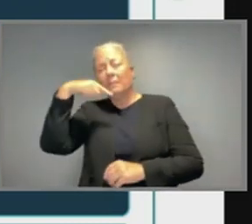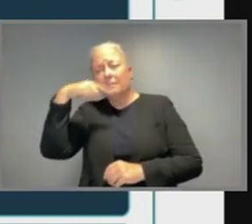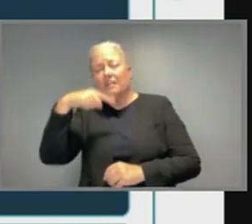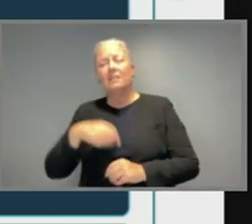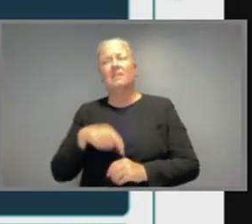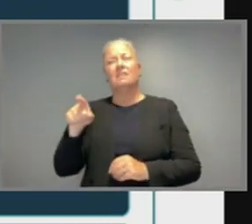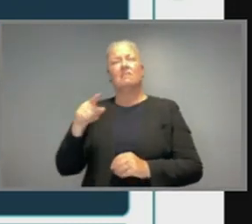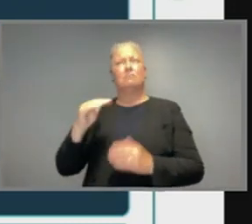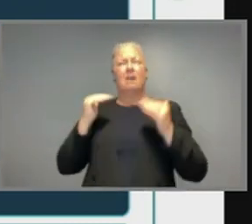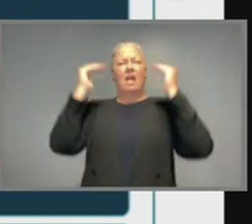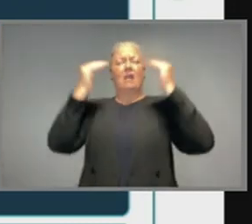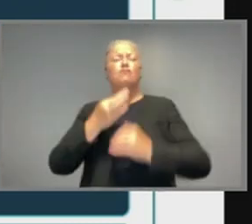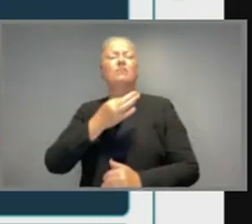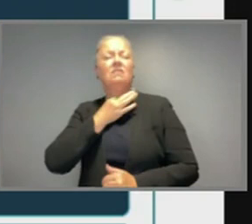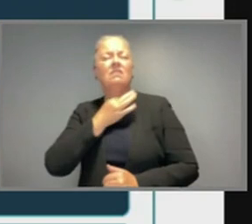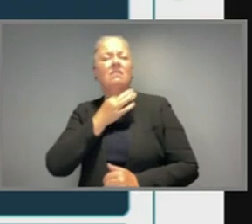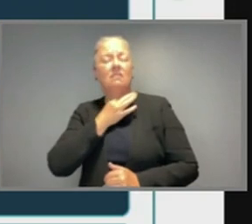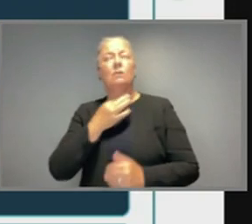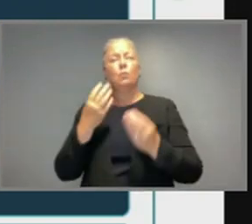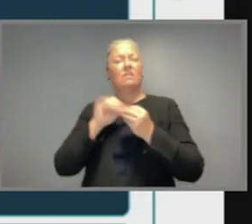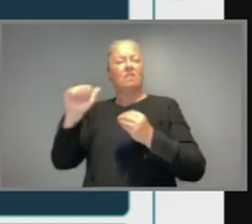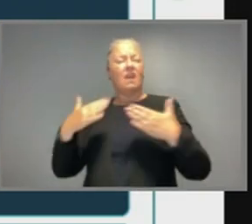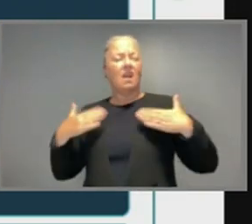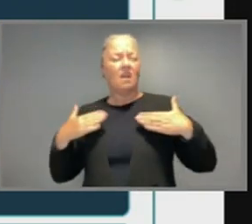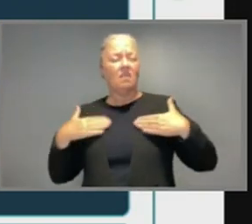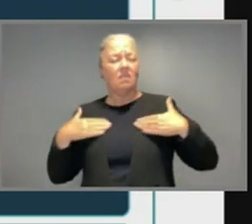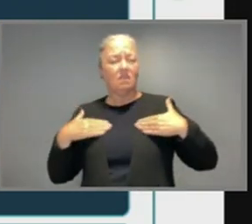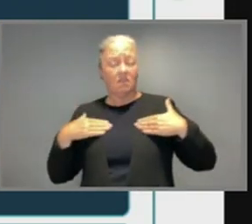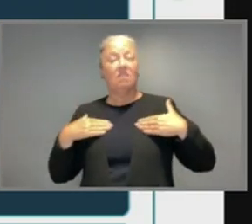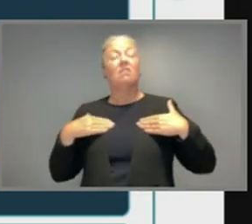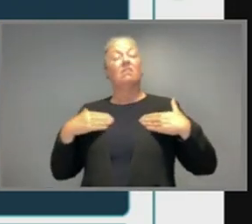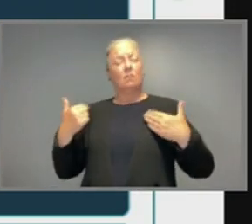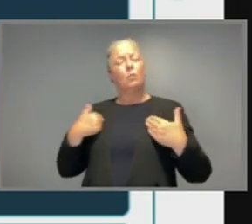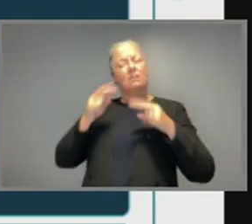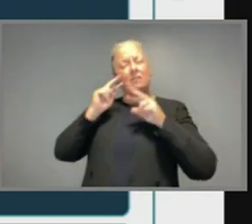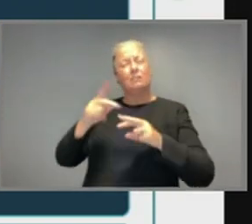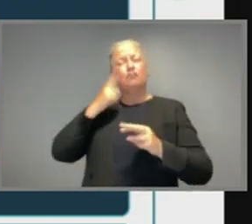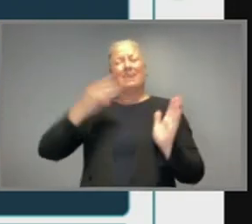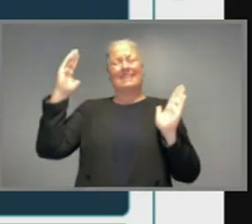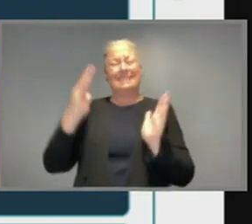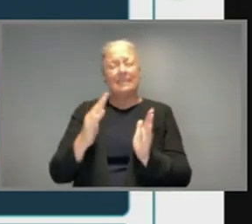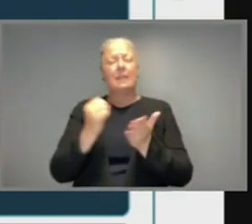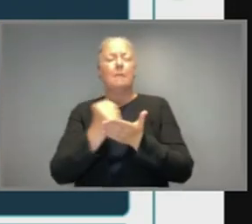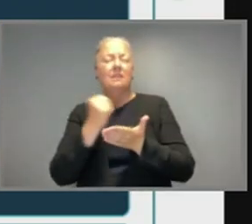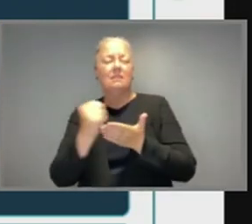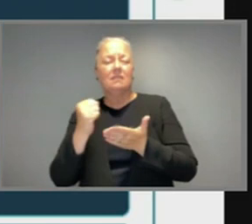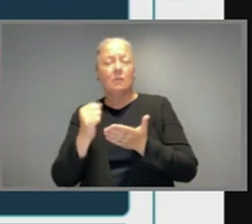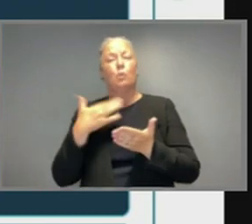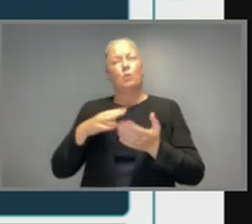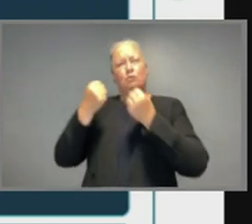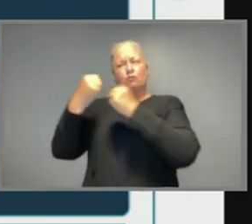at highest burden of severe health impacts and our program to date has focused on reducing those impacts by directly protecting those groups.